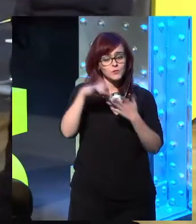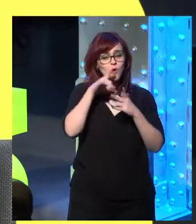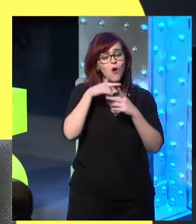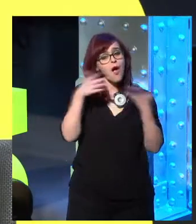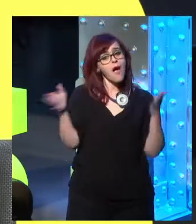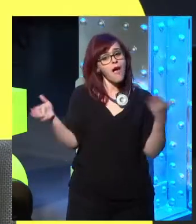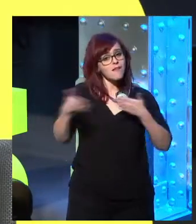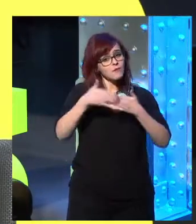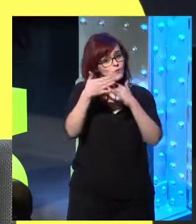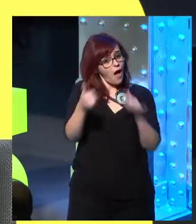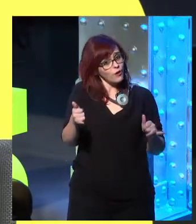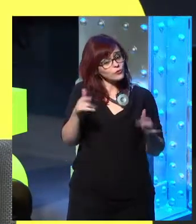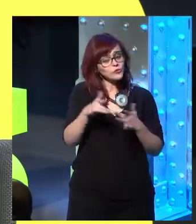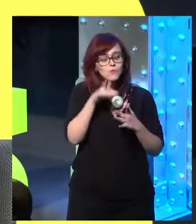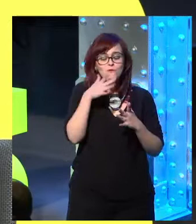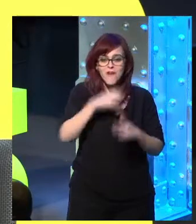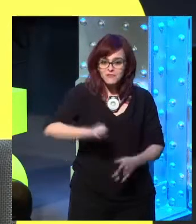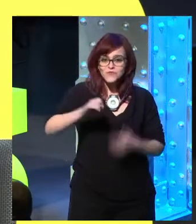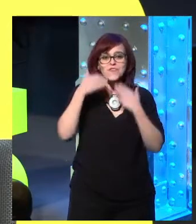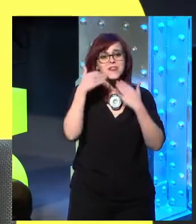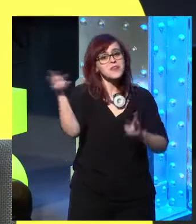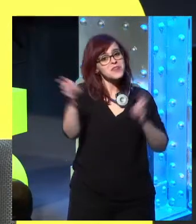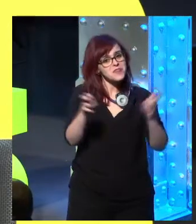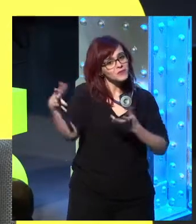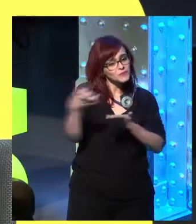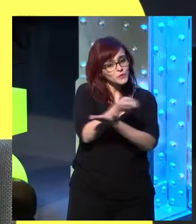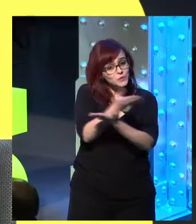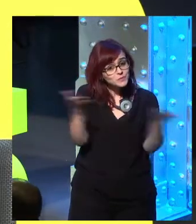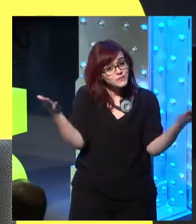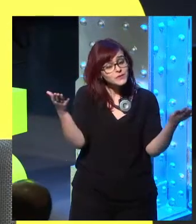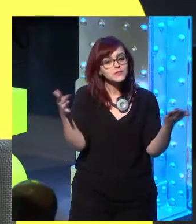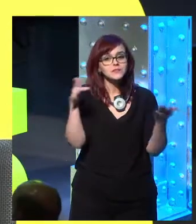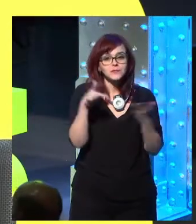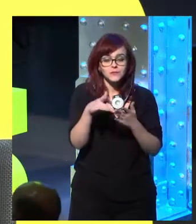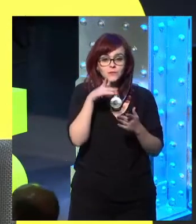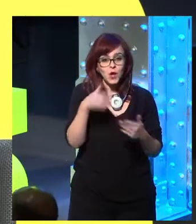with the wrap-up of this great event. Thank you very much for being here.